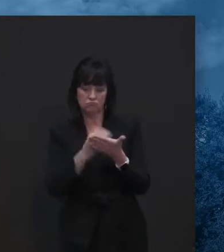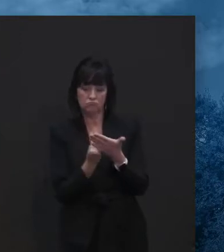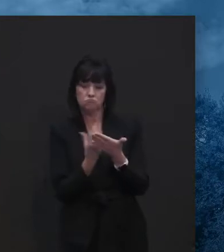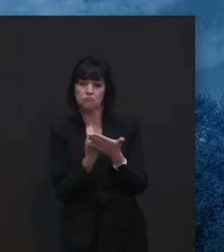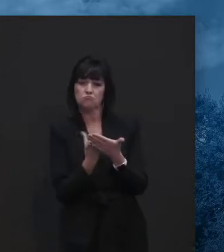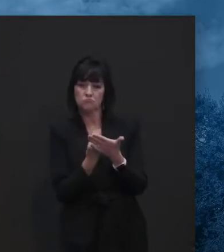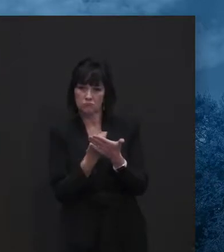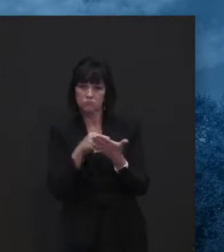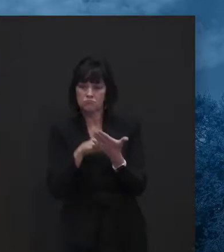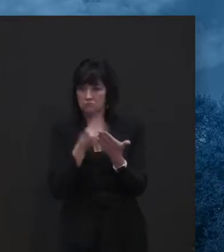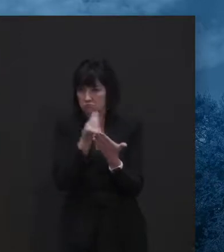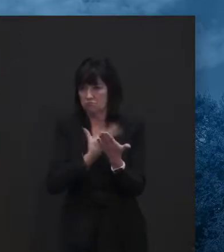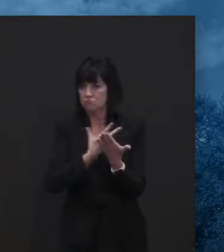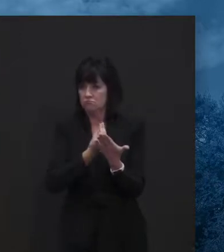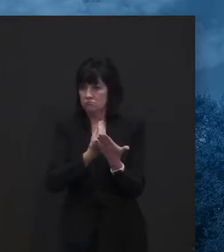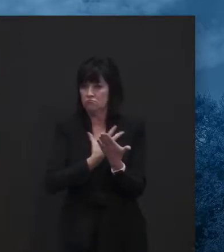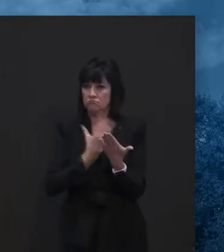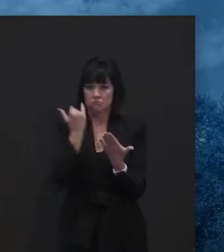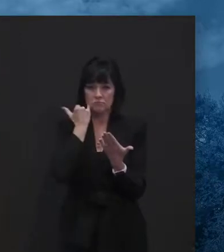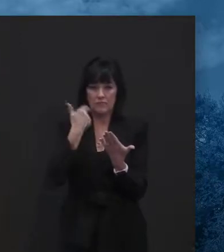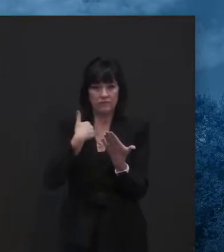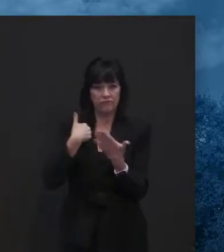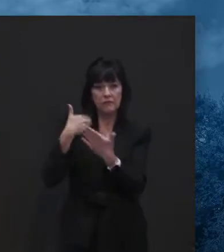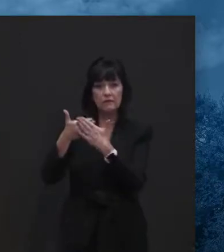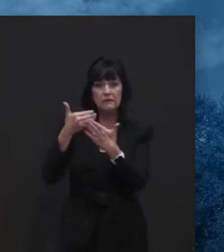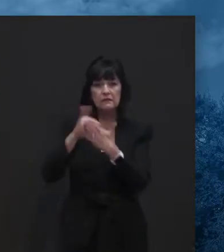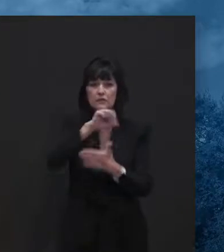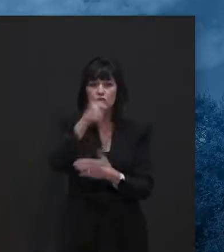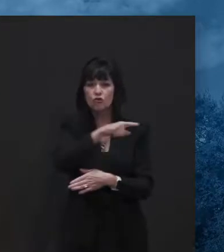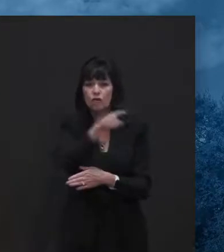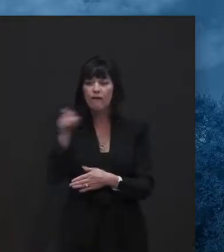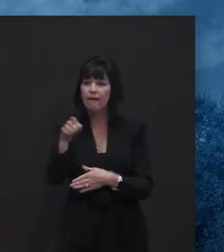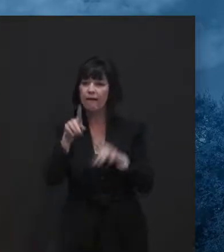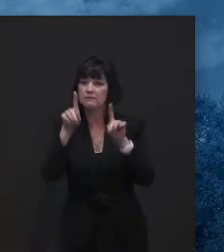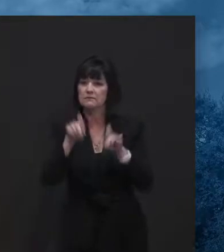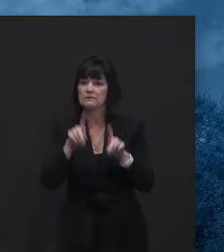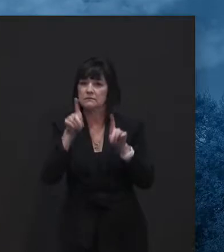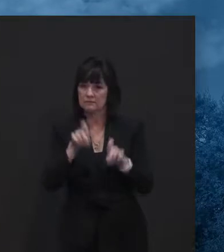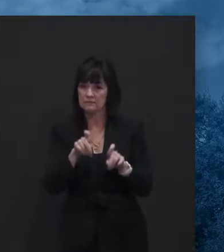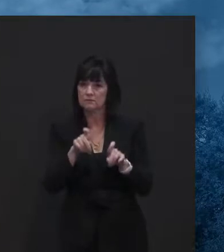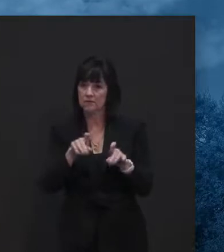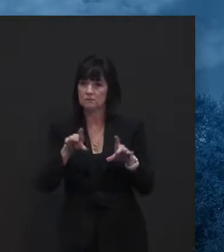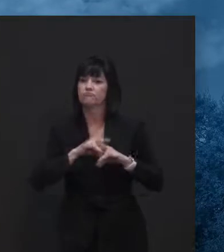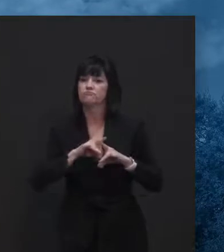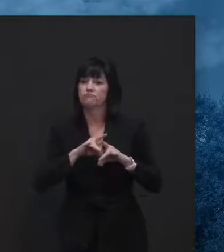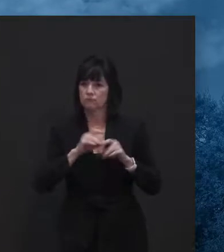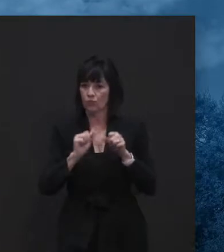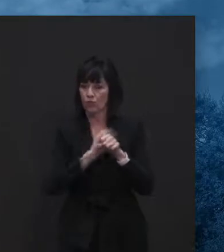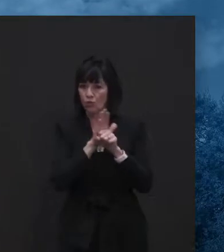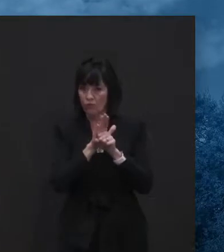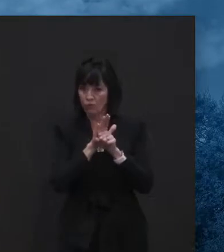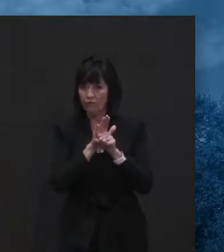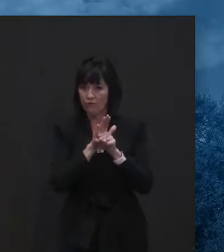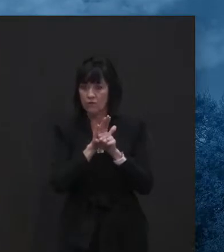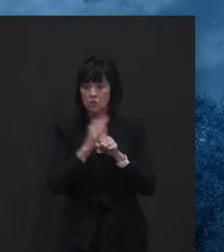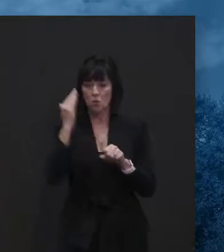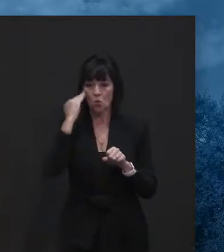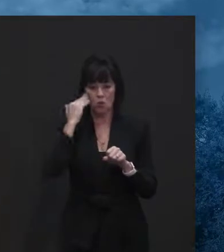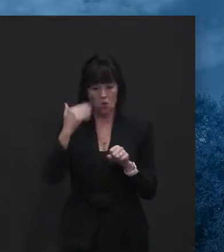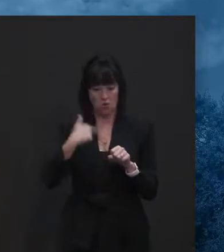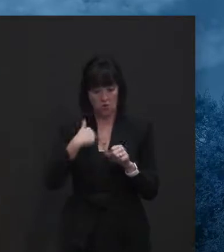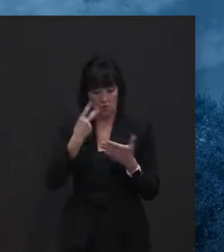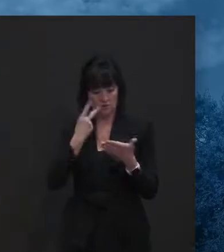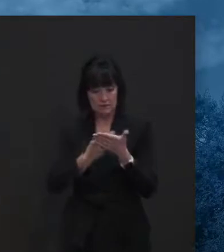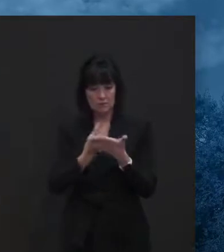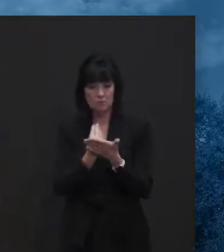come in contact with somebody who, uh, who may have tested, uh, who has tested positive and who is also using